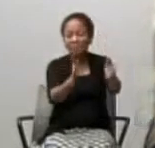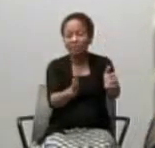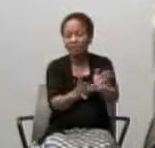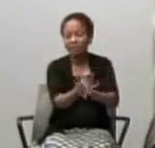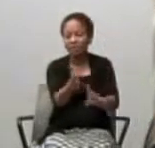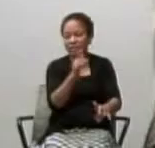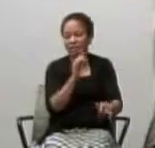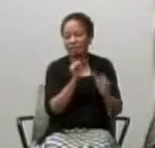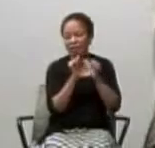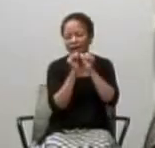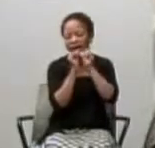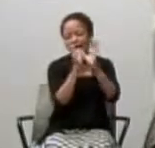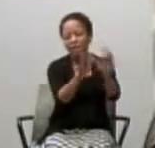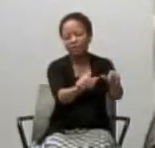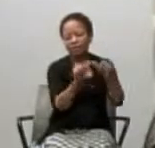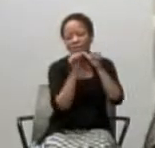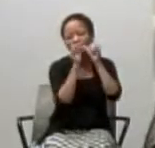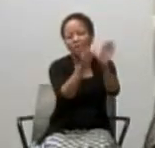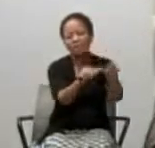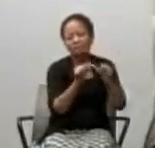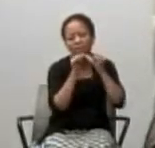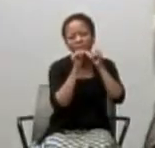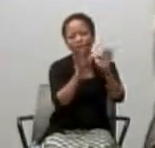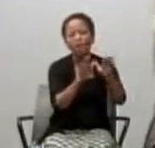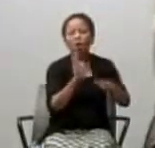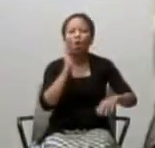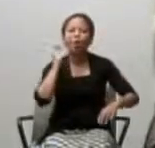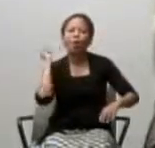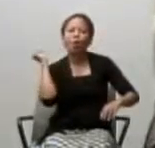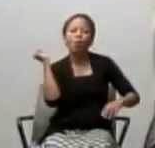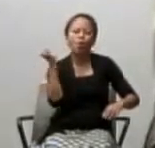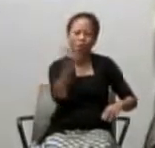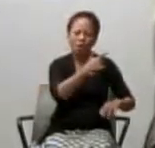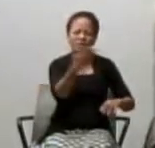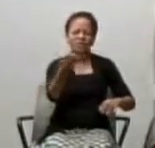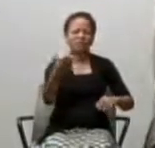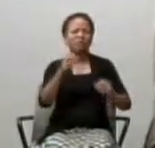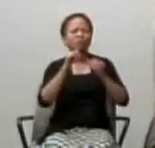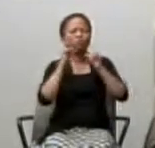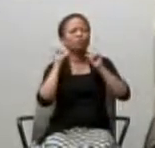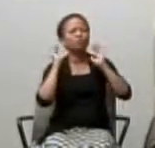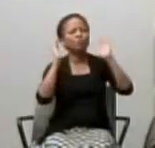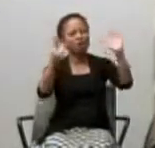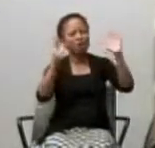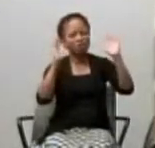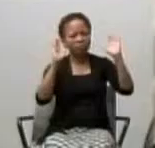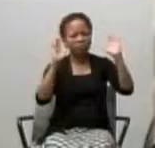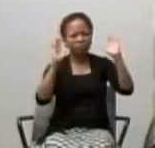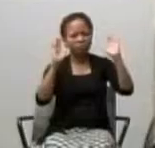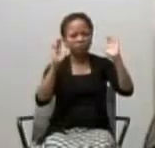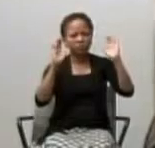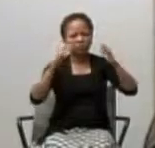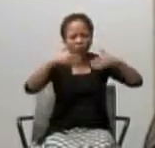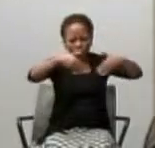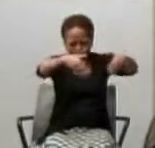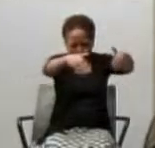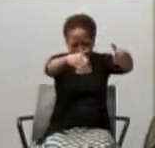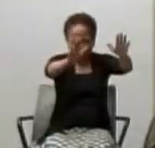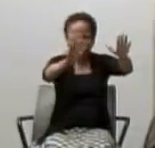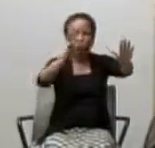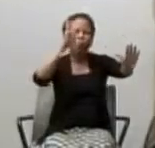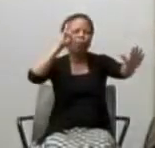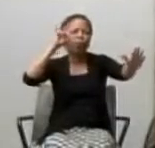All will be well. Go out. go out and be witnesses.